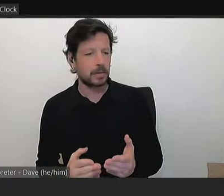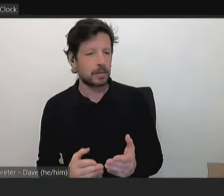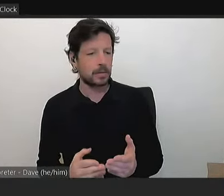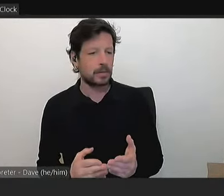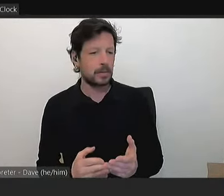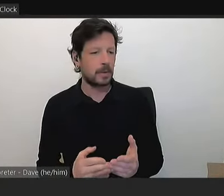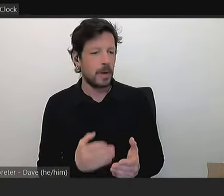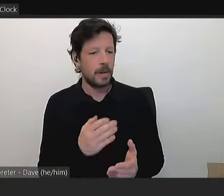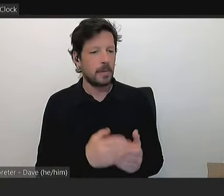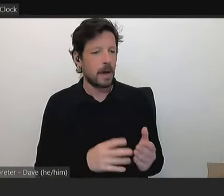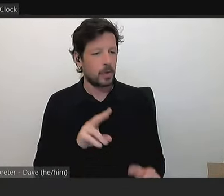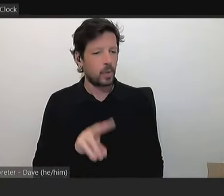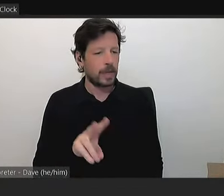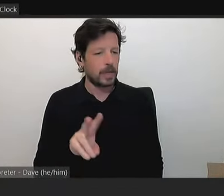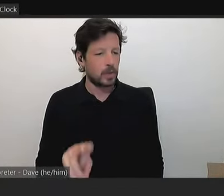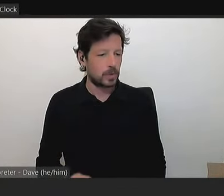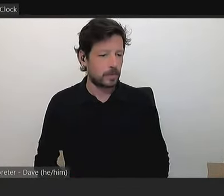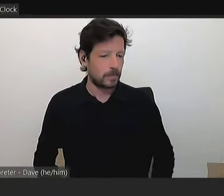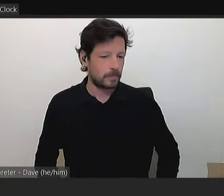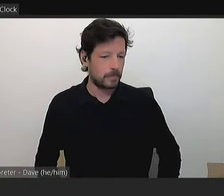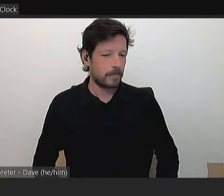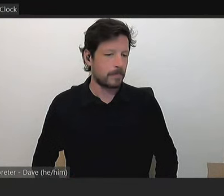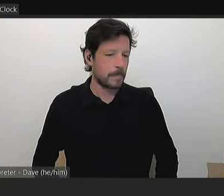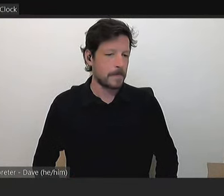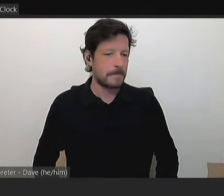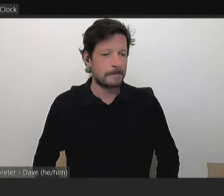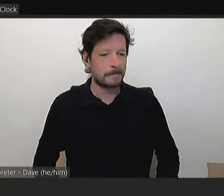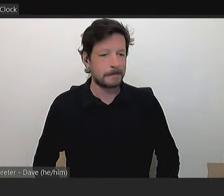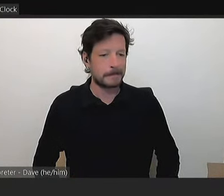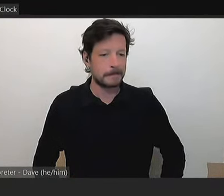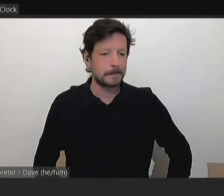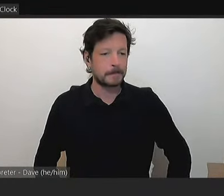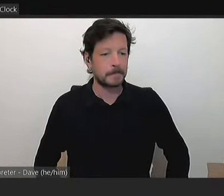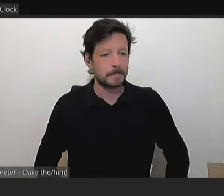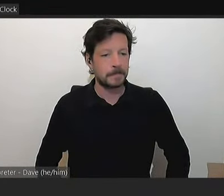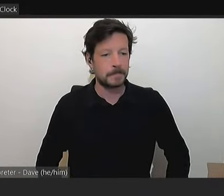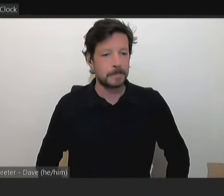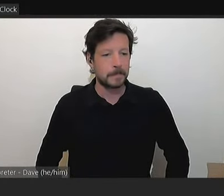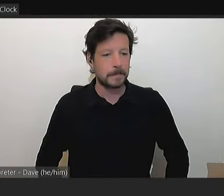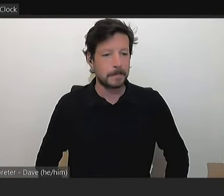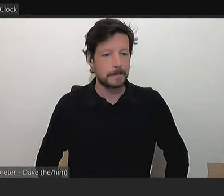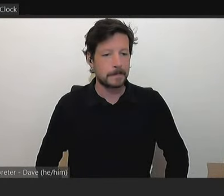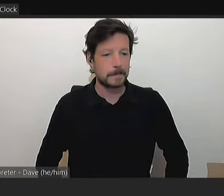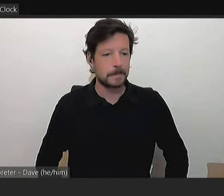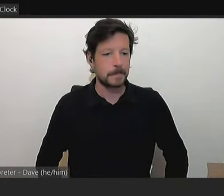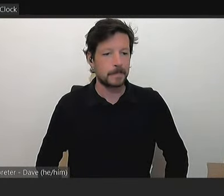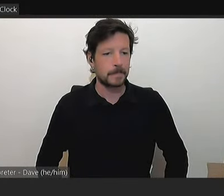of the motion. So, maybe just to scroll down if that's possible.